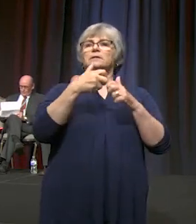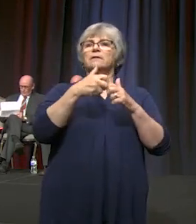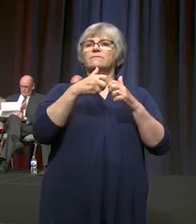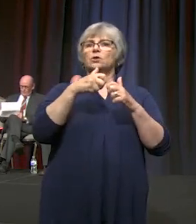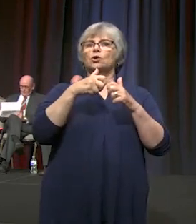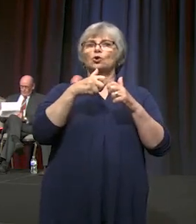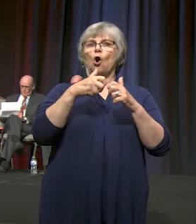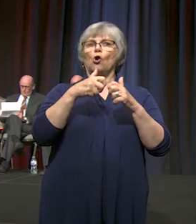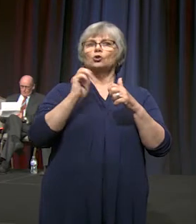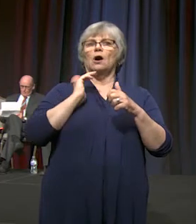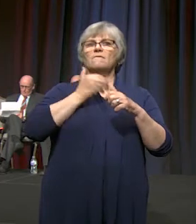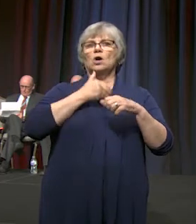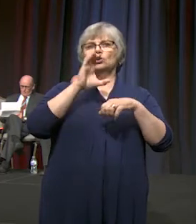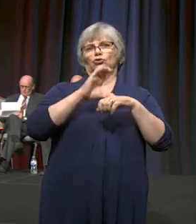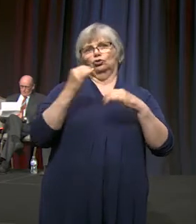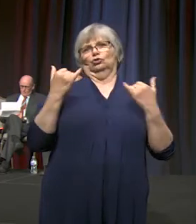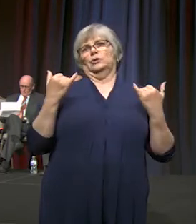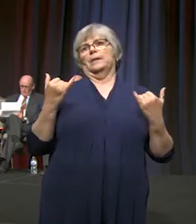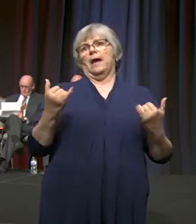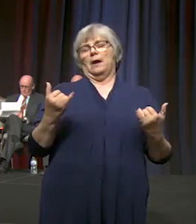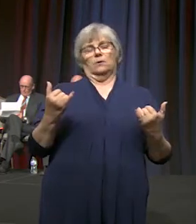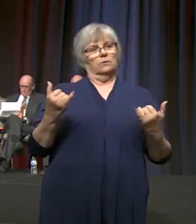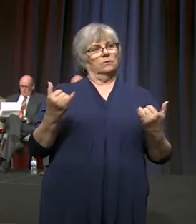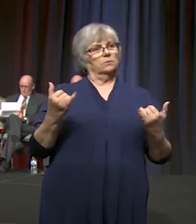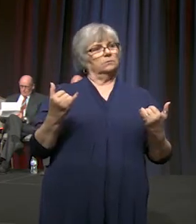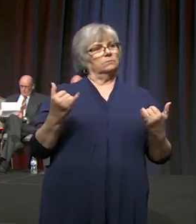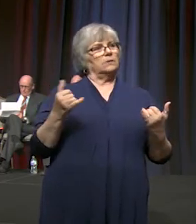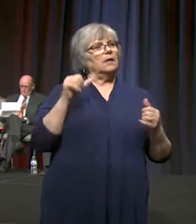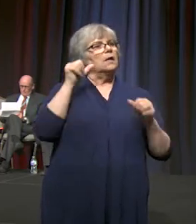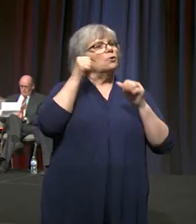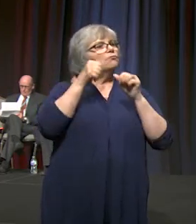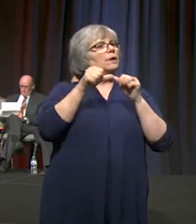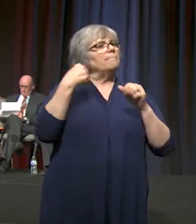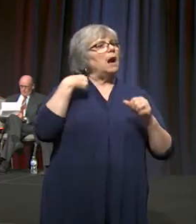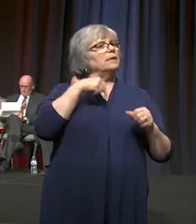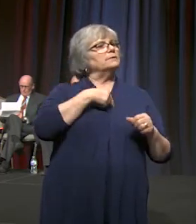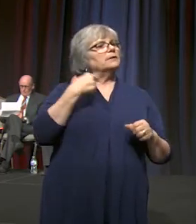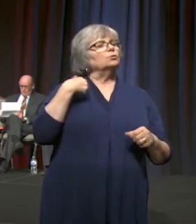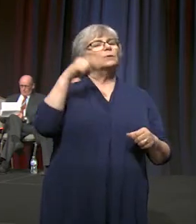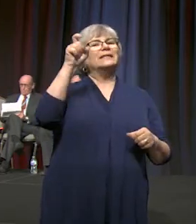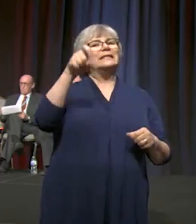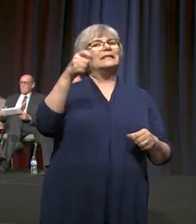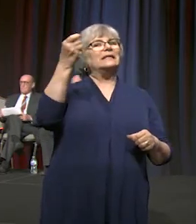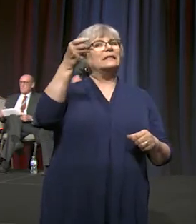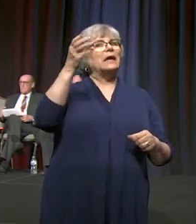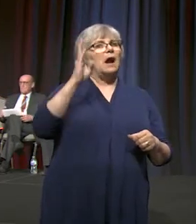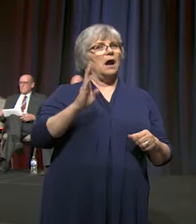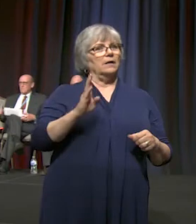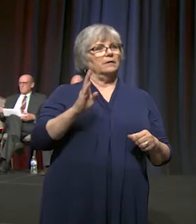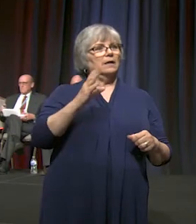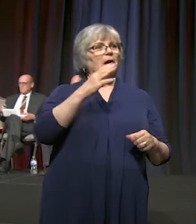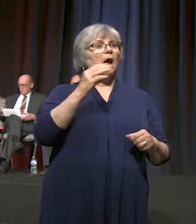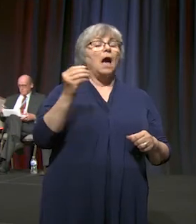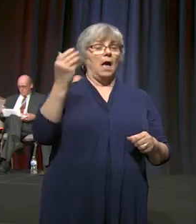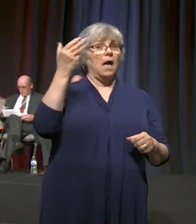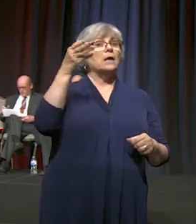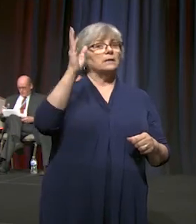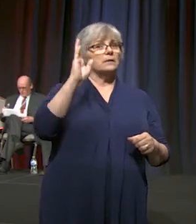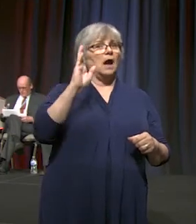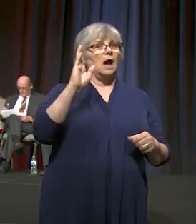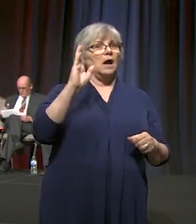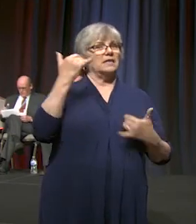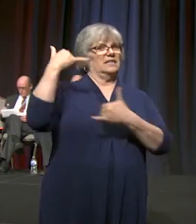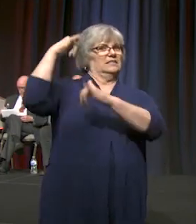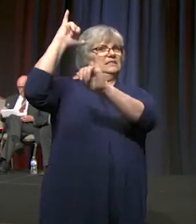of our church right now, it reminds us that we need God and that God is still